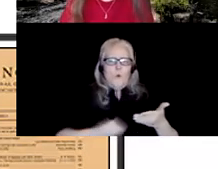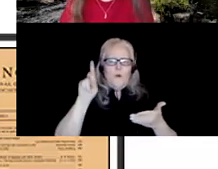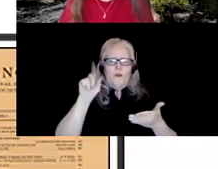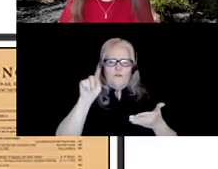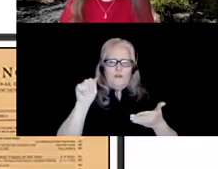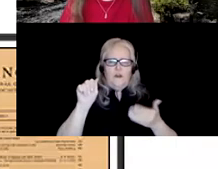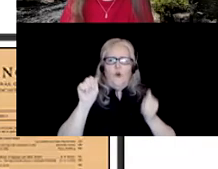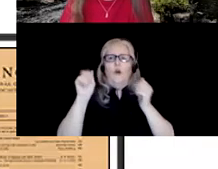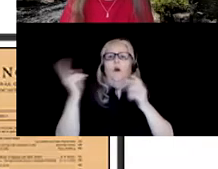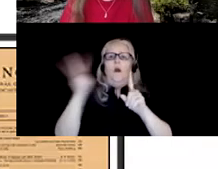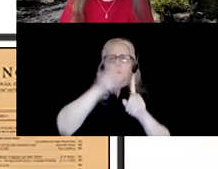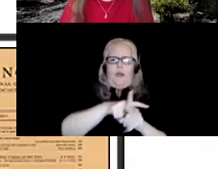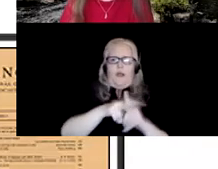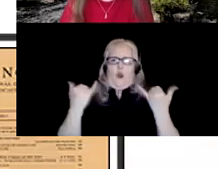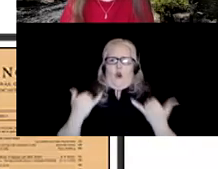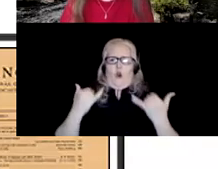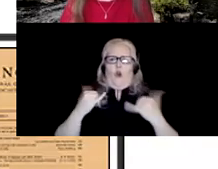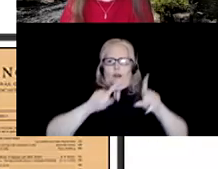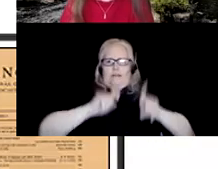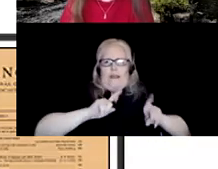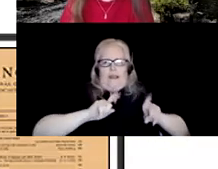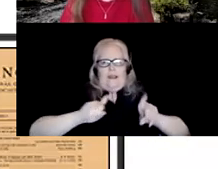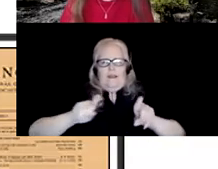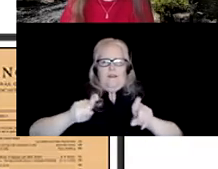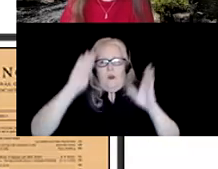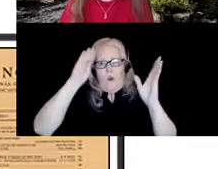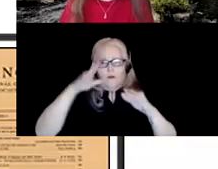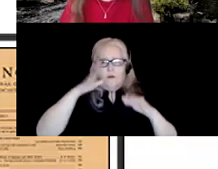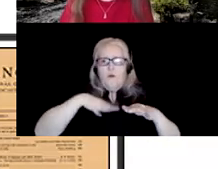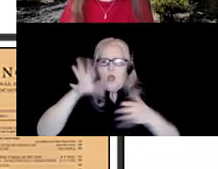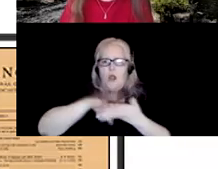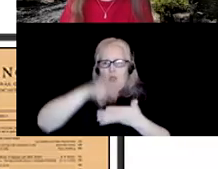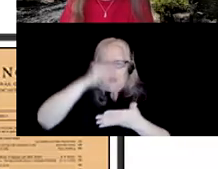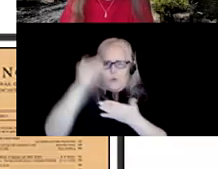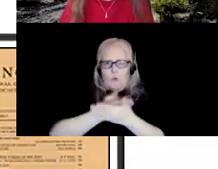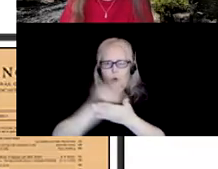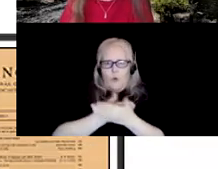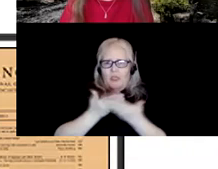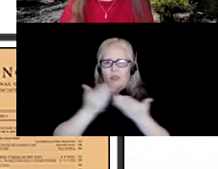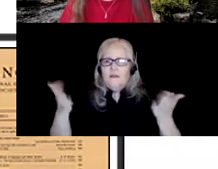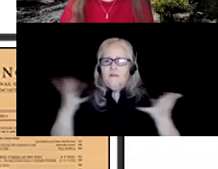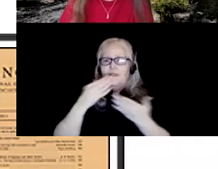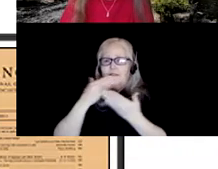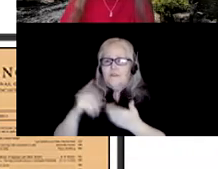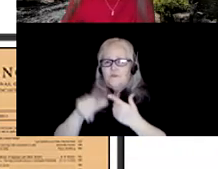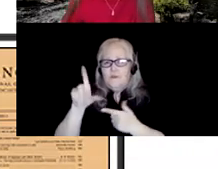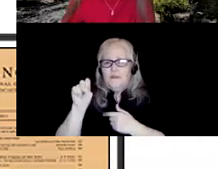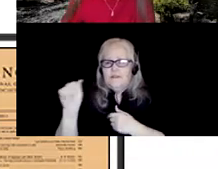of modern standard tests and hopefully finding new insights and uh thank you to the lsa